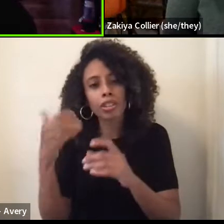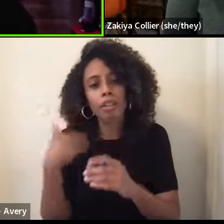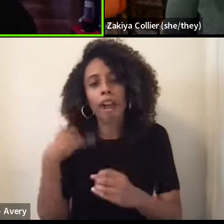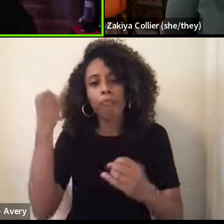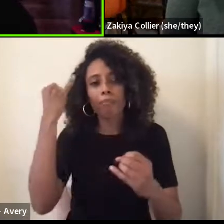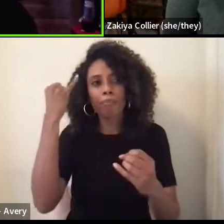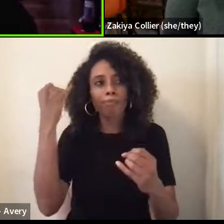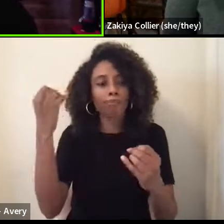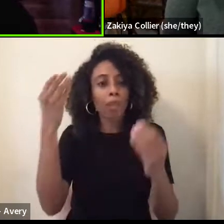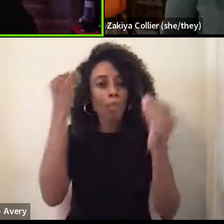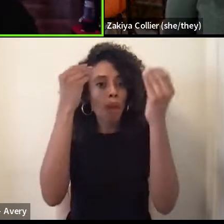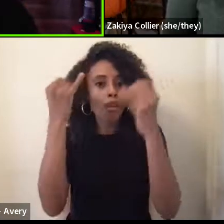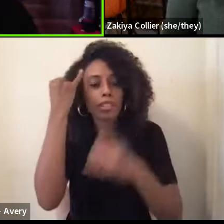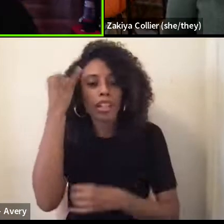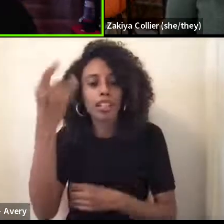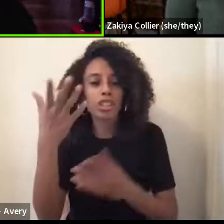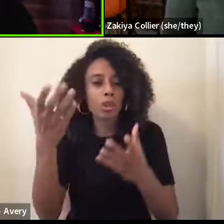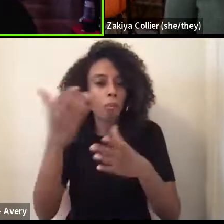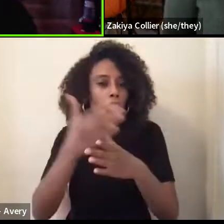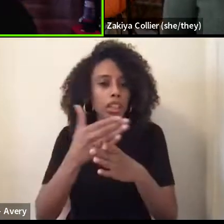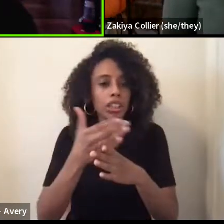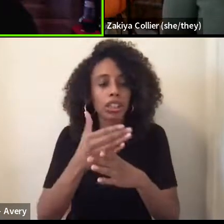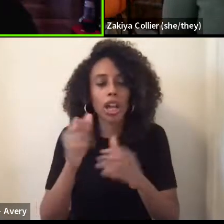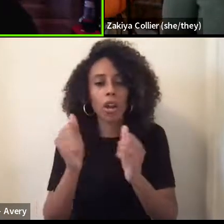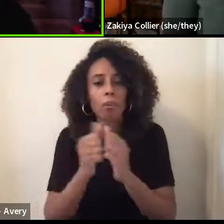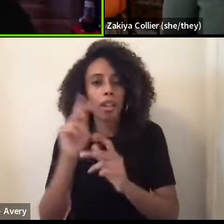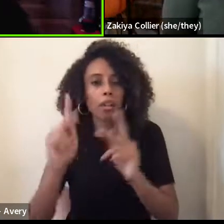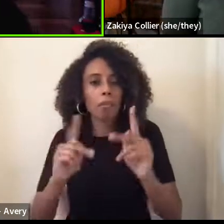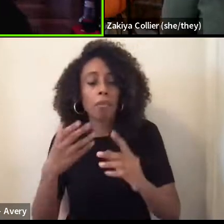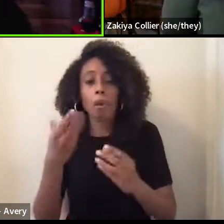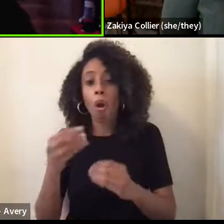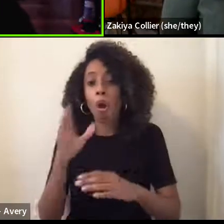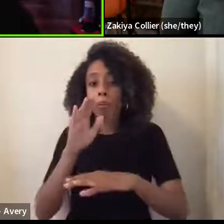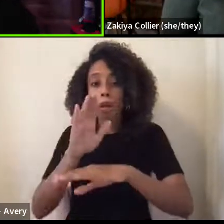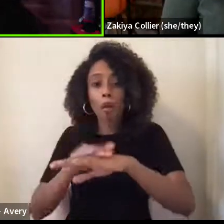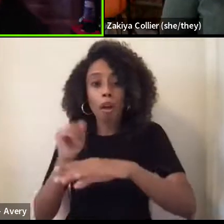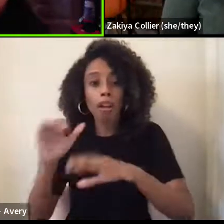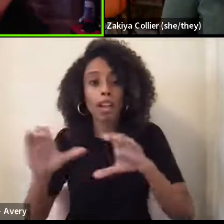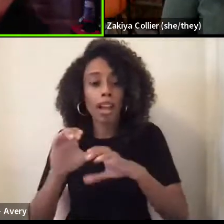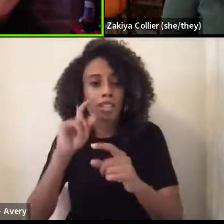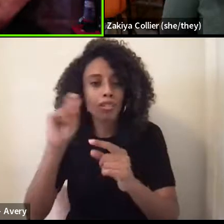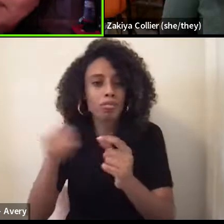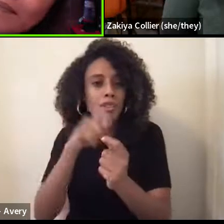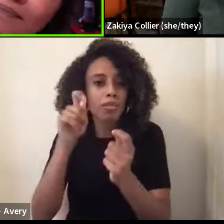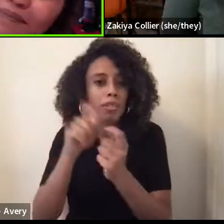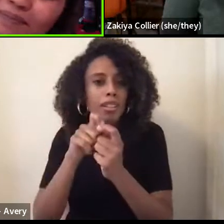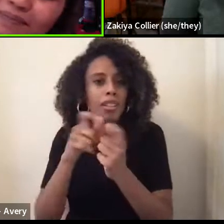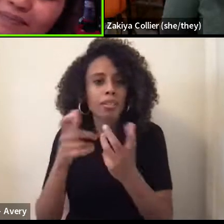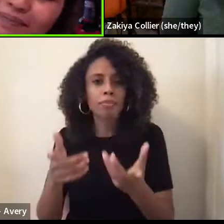share with people, um, or any call to action specifically. Hmm.